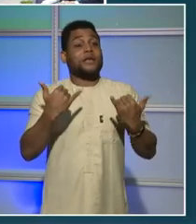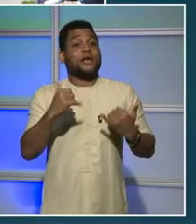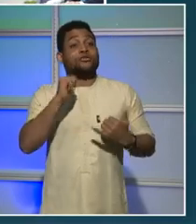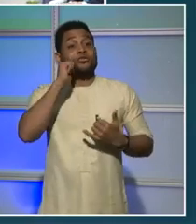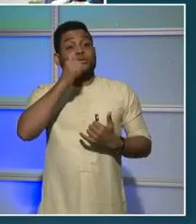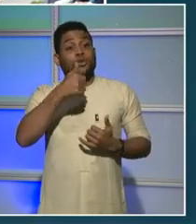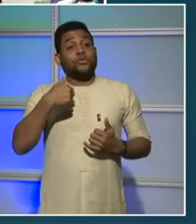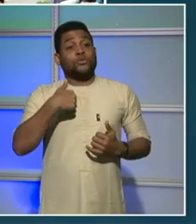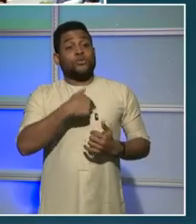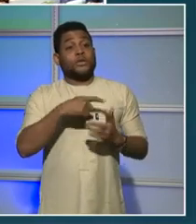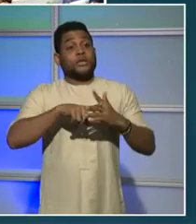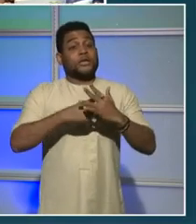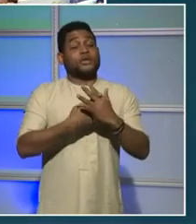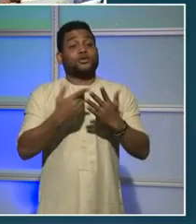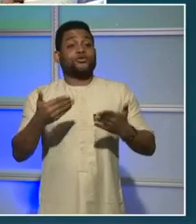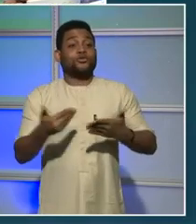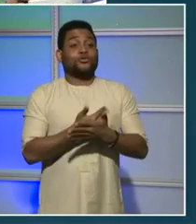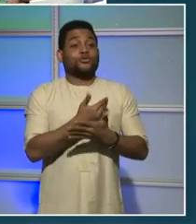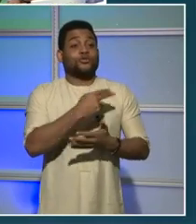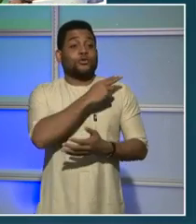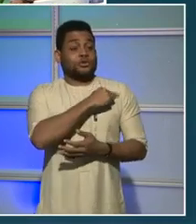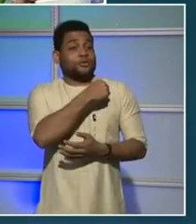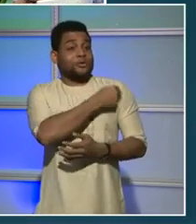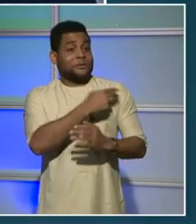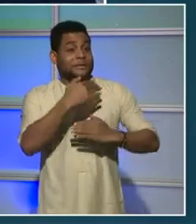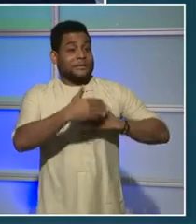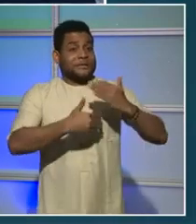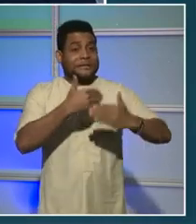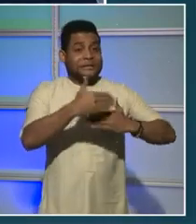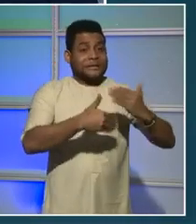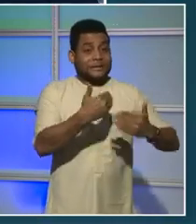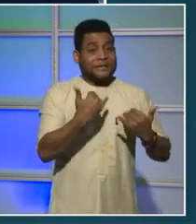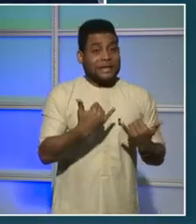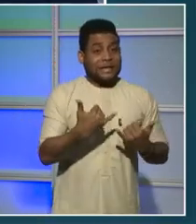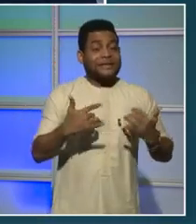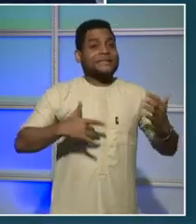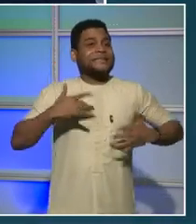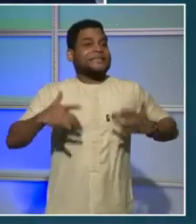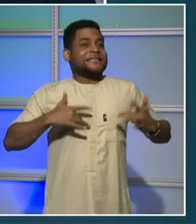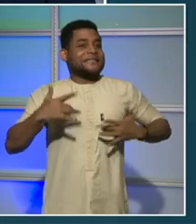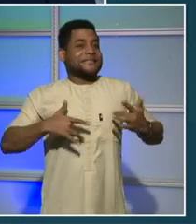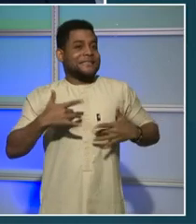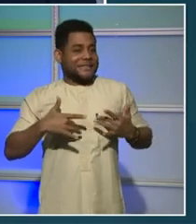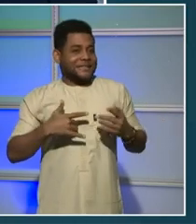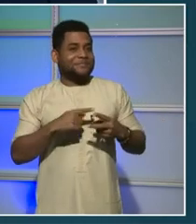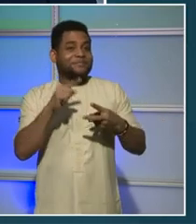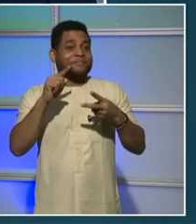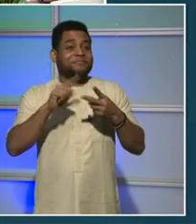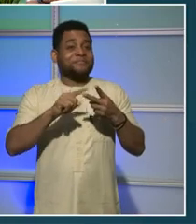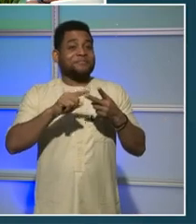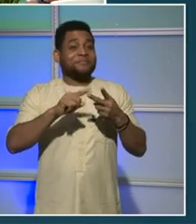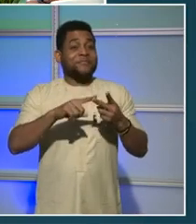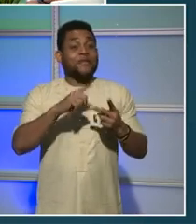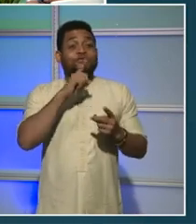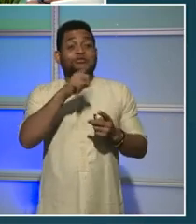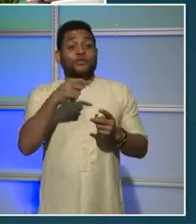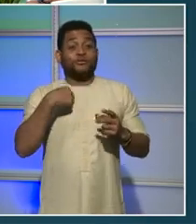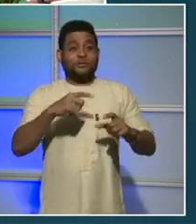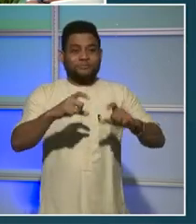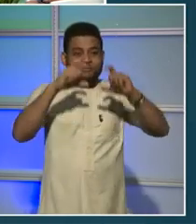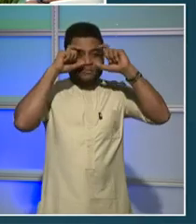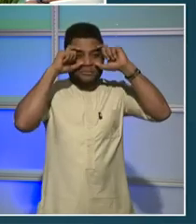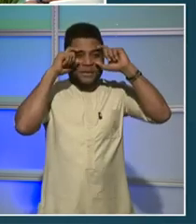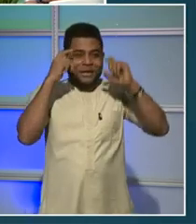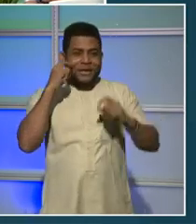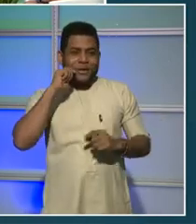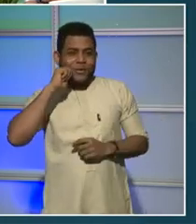hospital for St. Elizabeth's, which is very exciting. And two, you looked quite cool in those shades, I got to say. But what do you want to